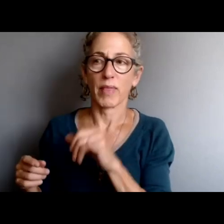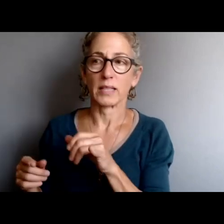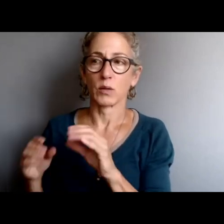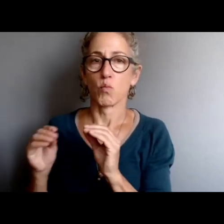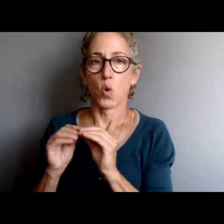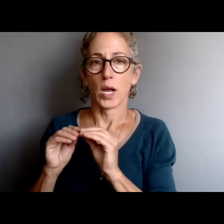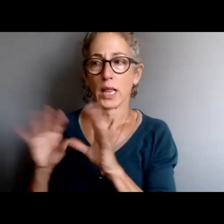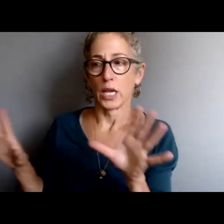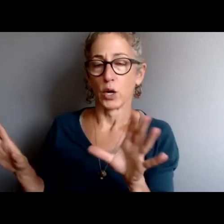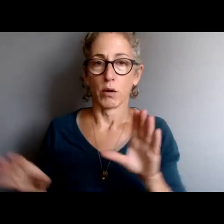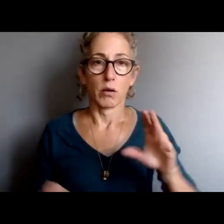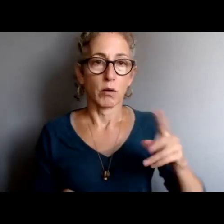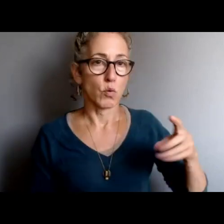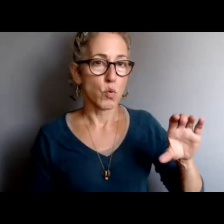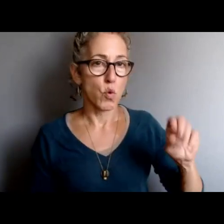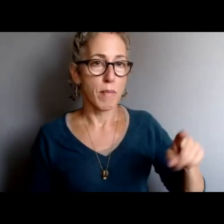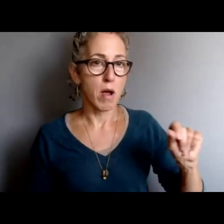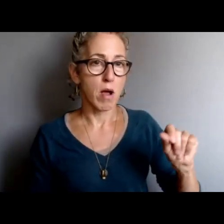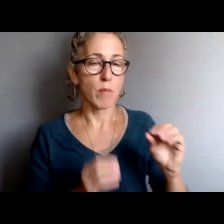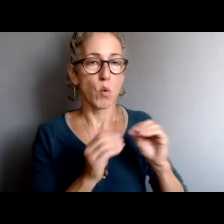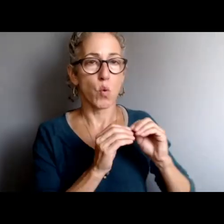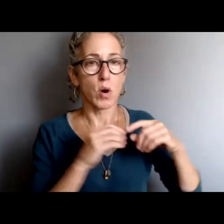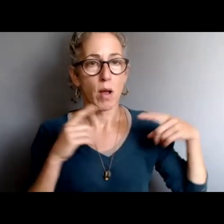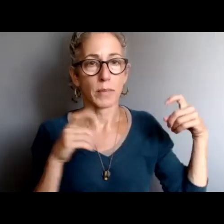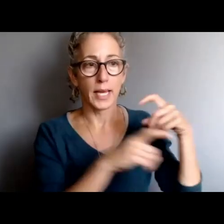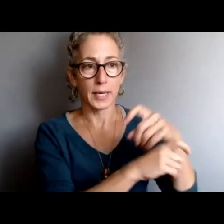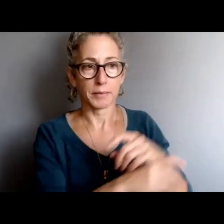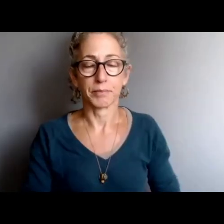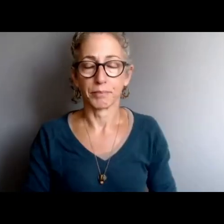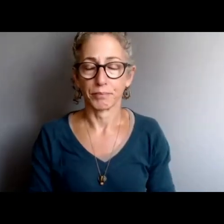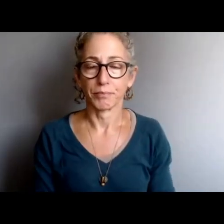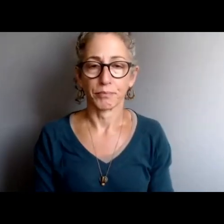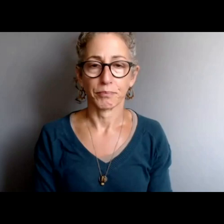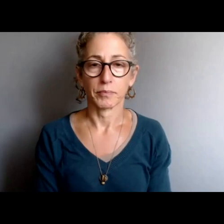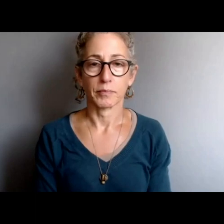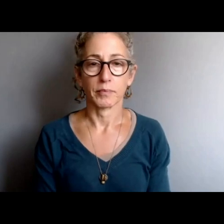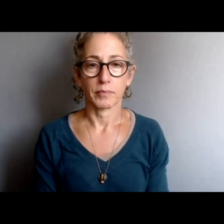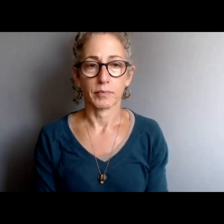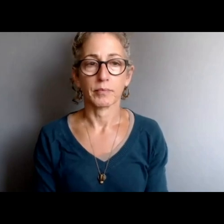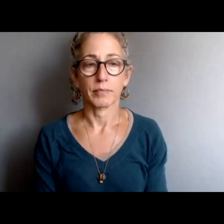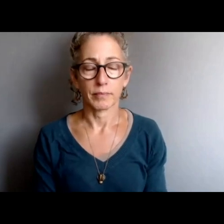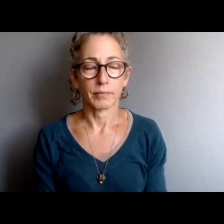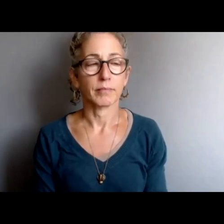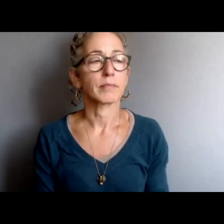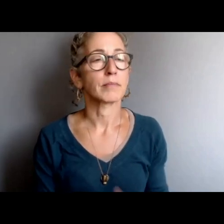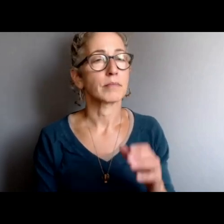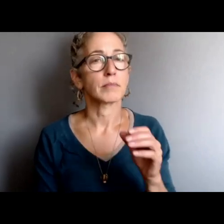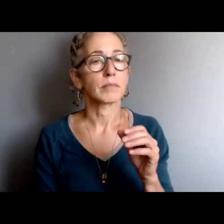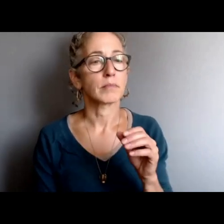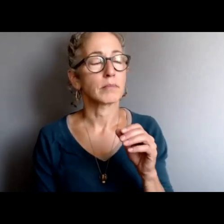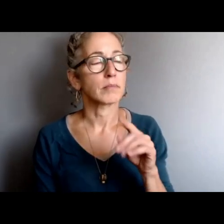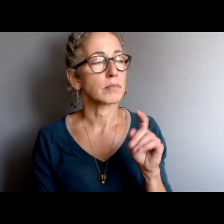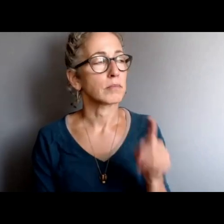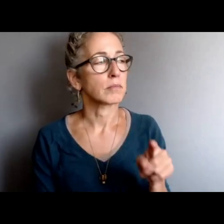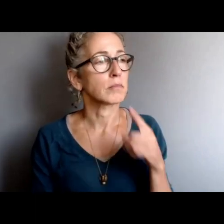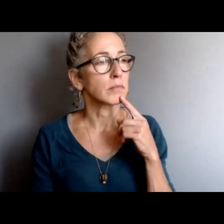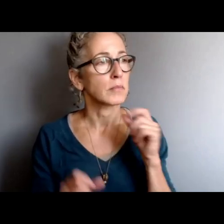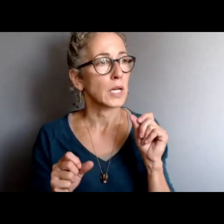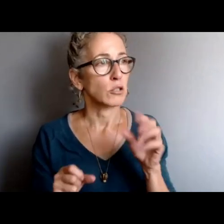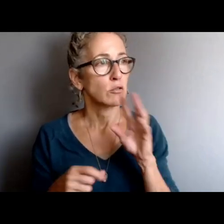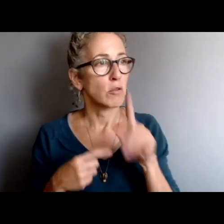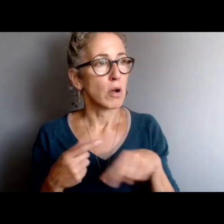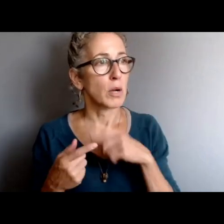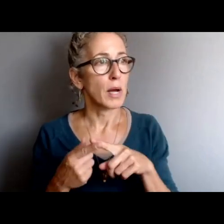Got it. Thank you, Chief. Just a few more questions, I promise. Can you talk a little bit about the transparency process that's handled in internal